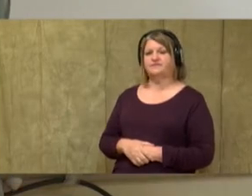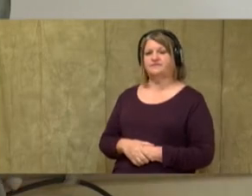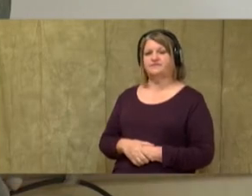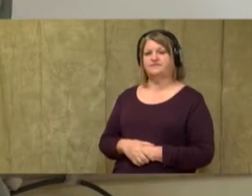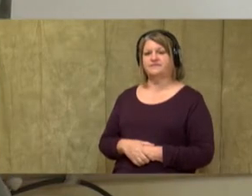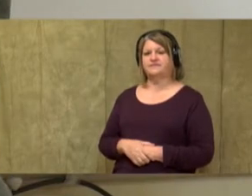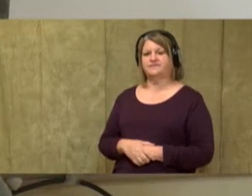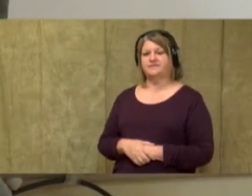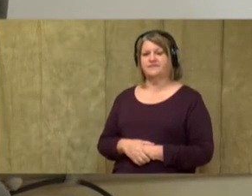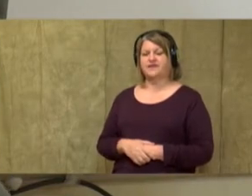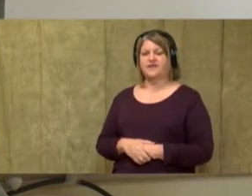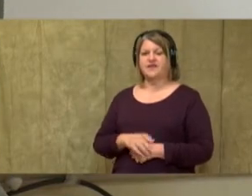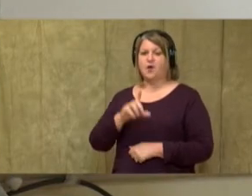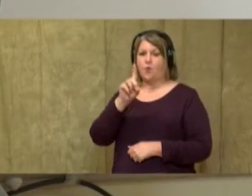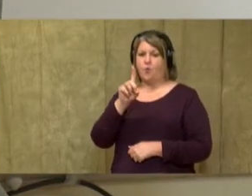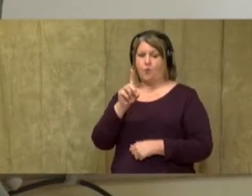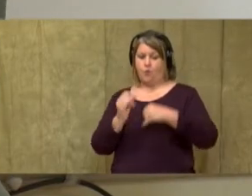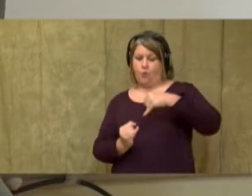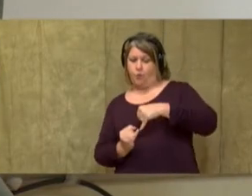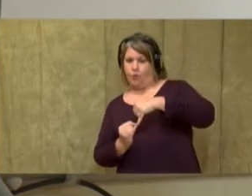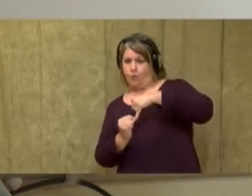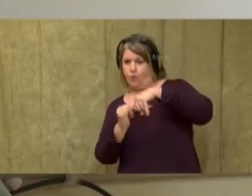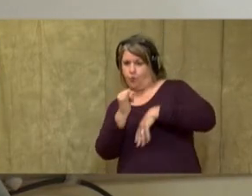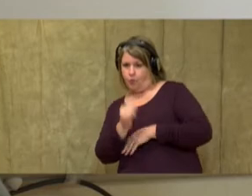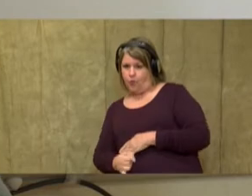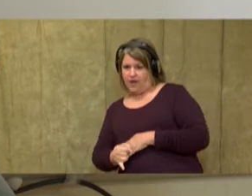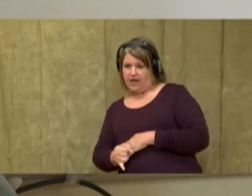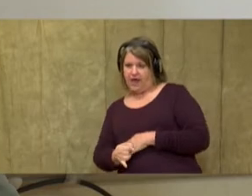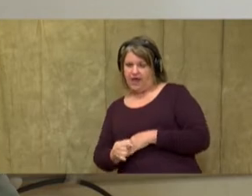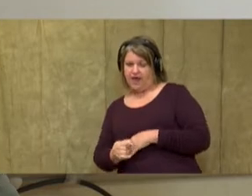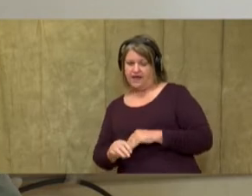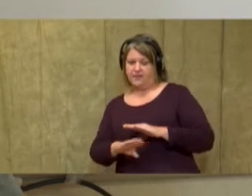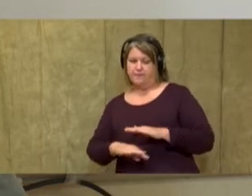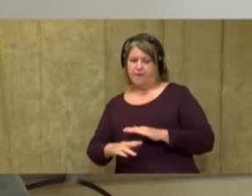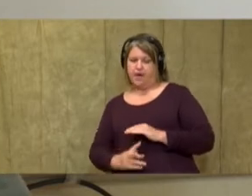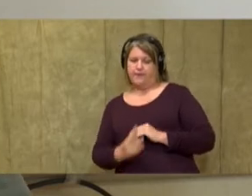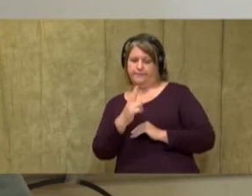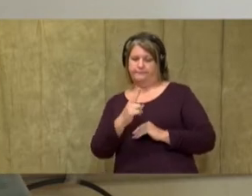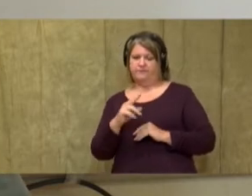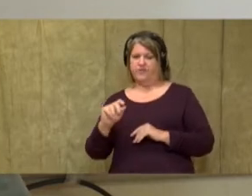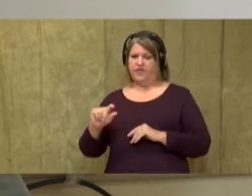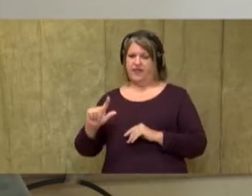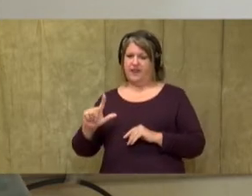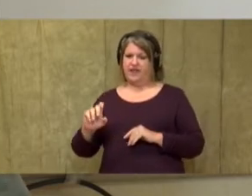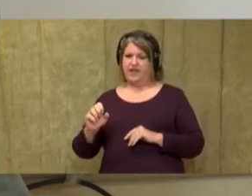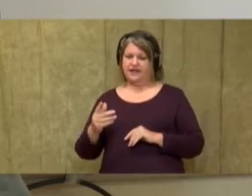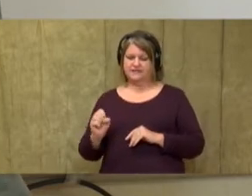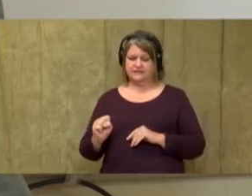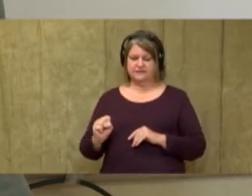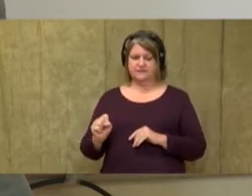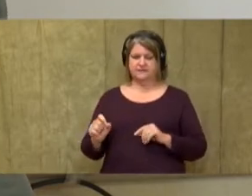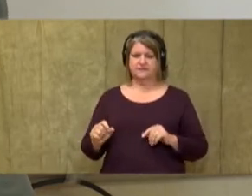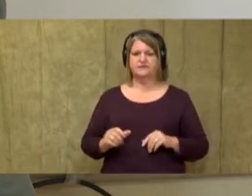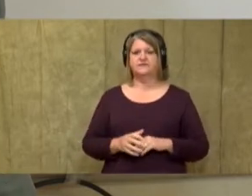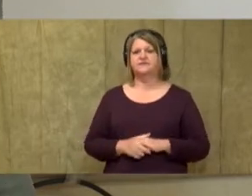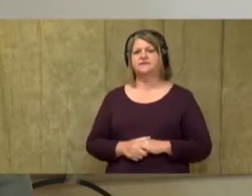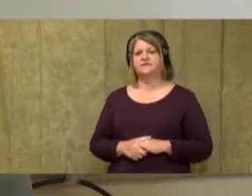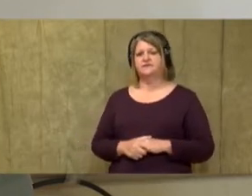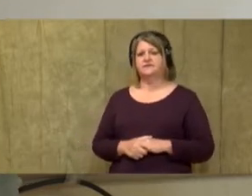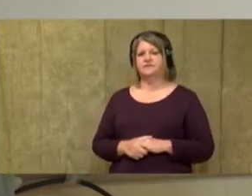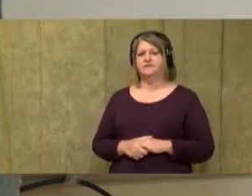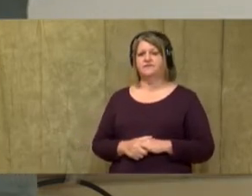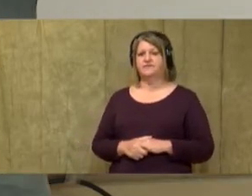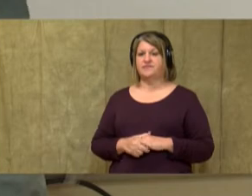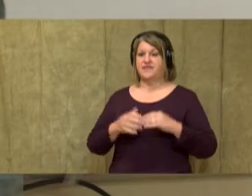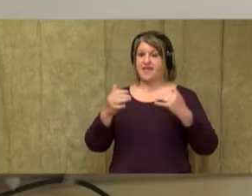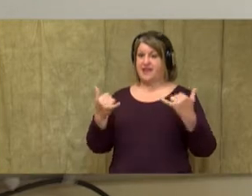Okay. And then we have one line left at the bottom for the legs. Let's just cut that one line in the middle. All